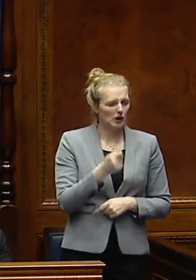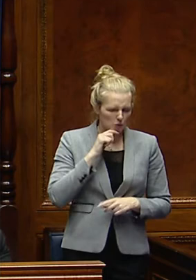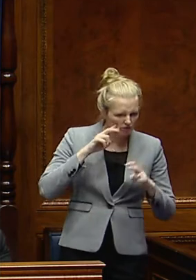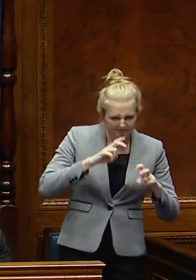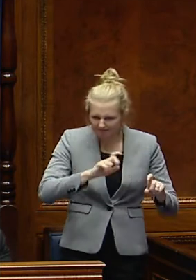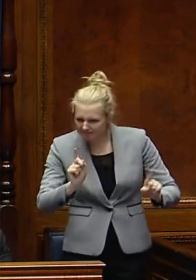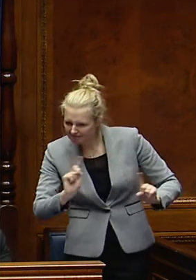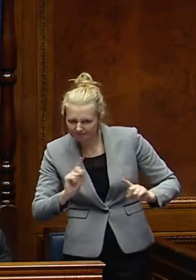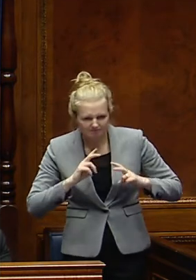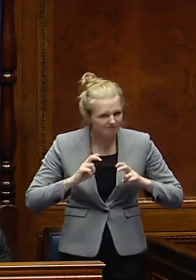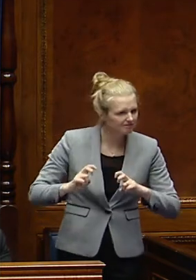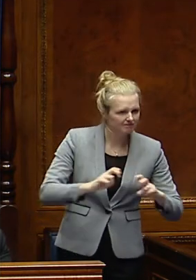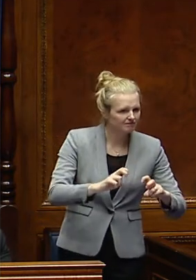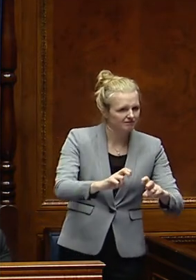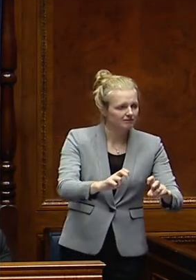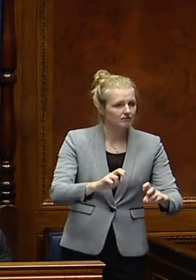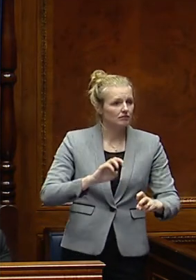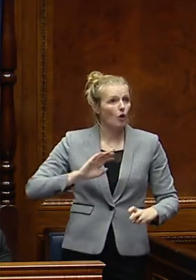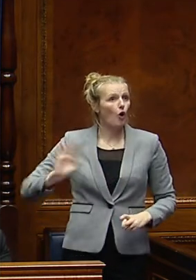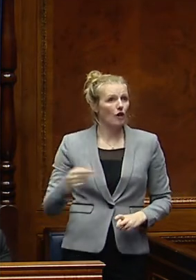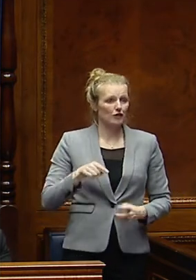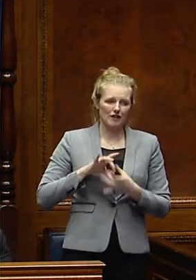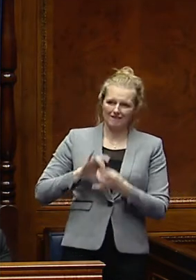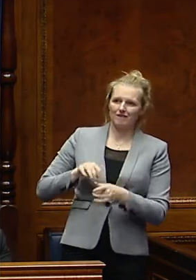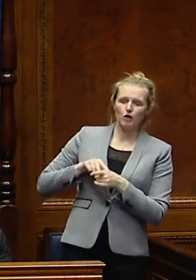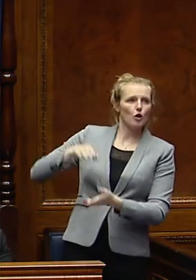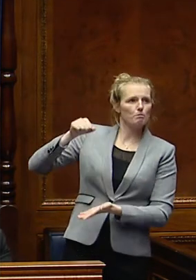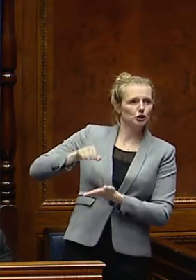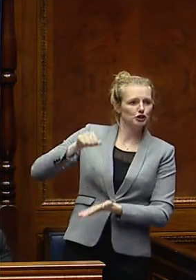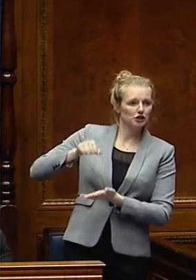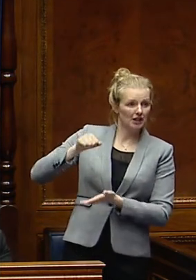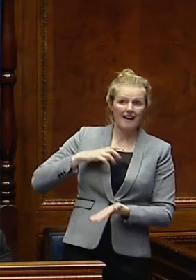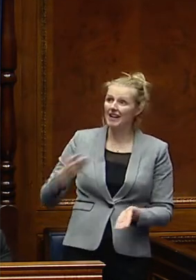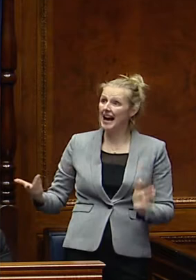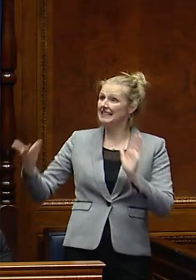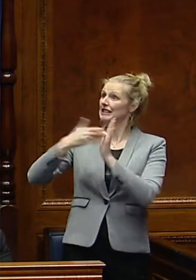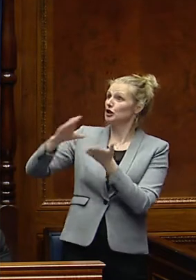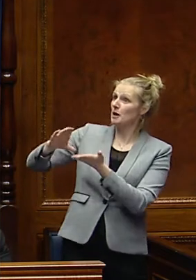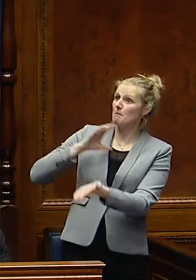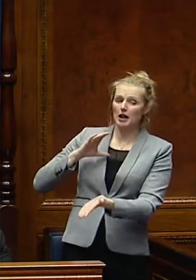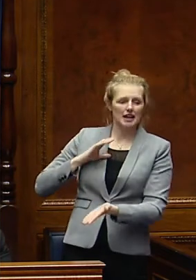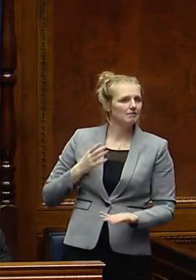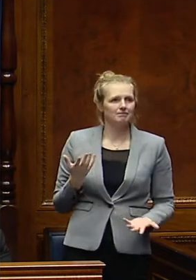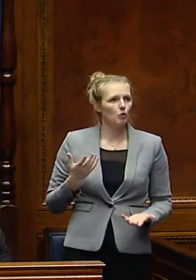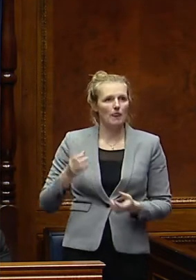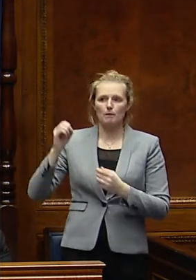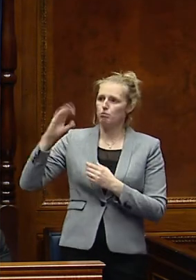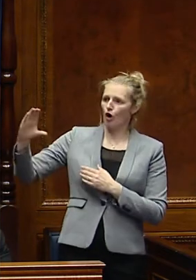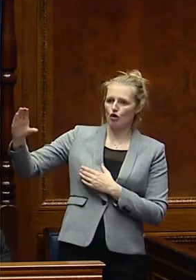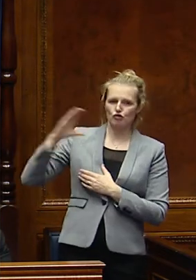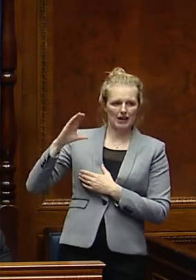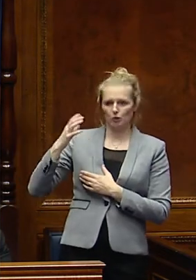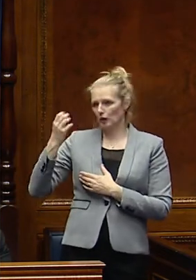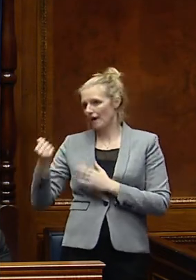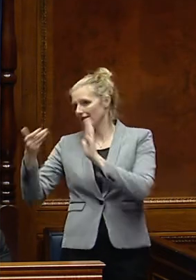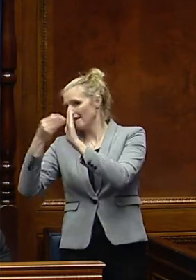time ahead. Obviously, all of this is subject in terms of budgets because we don't get the additional money through the block grant, and that's something that I